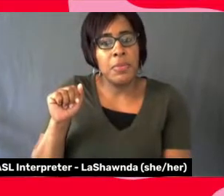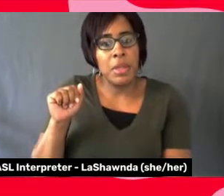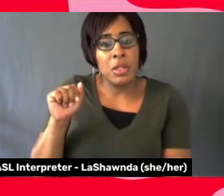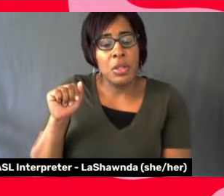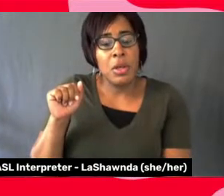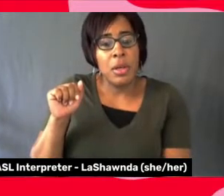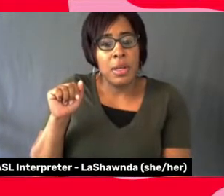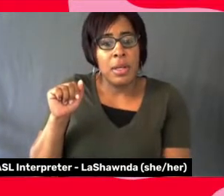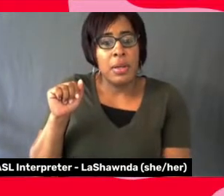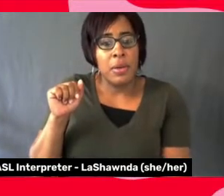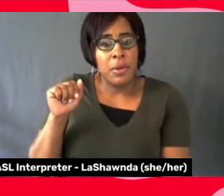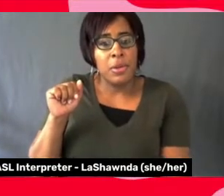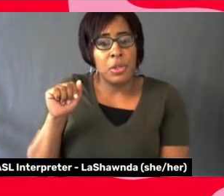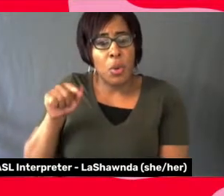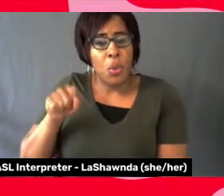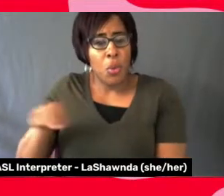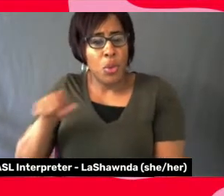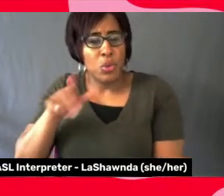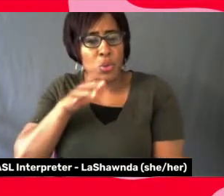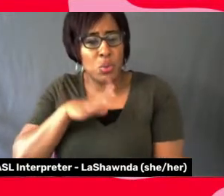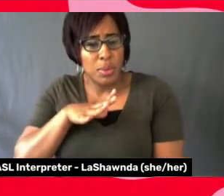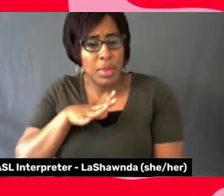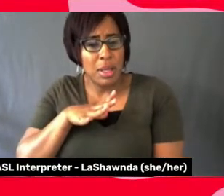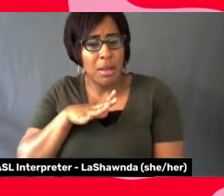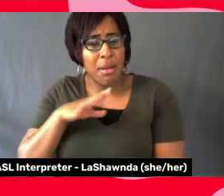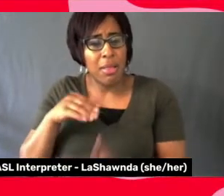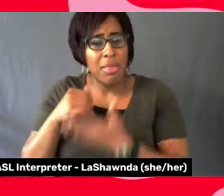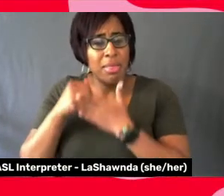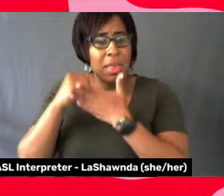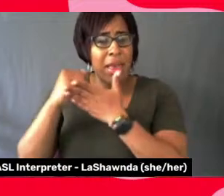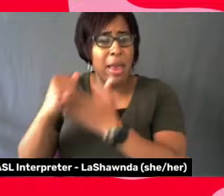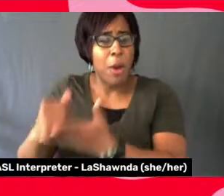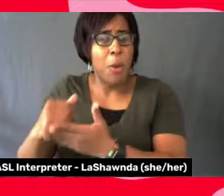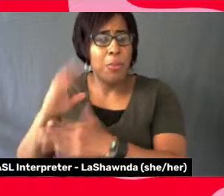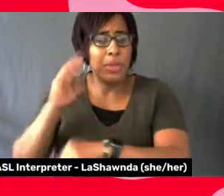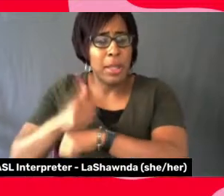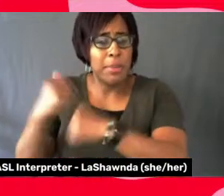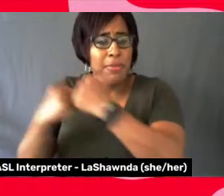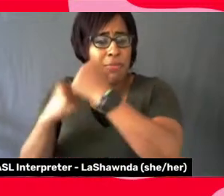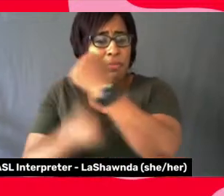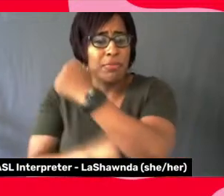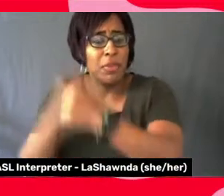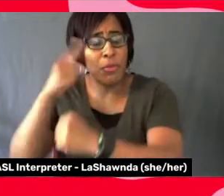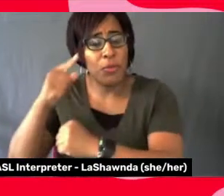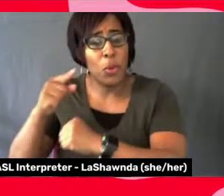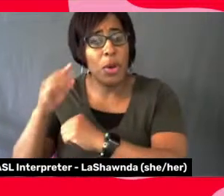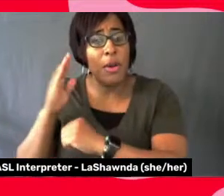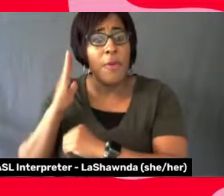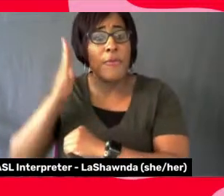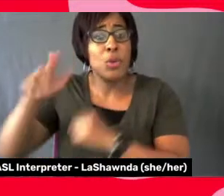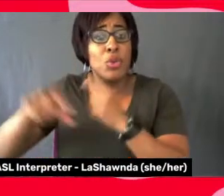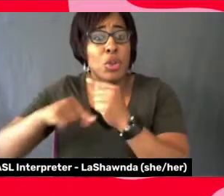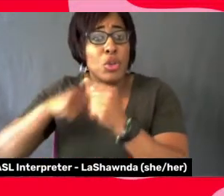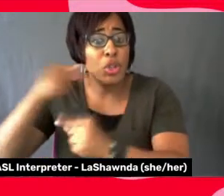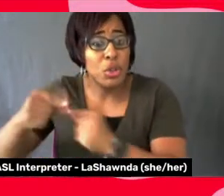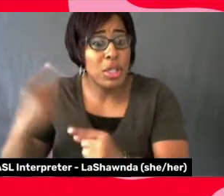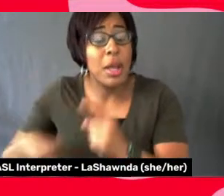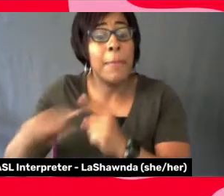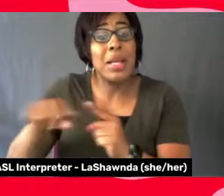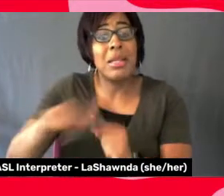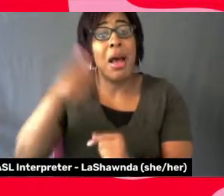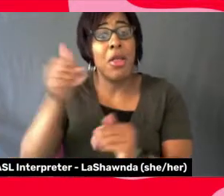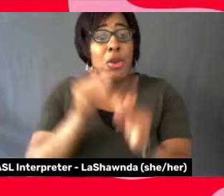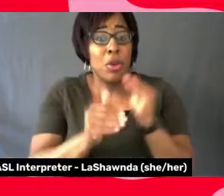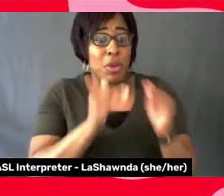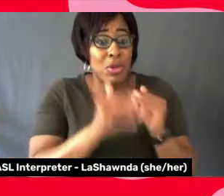doors, for subsequent generations, but also opened up the doors for other communities that are now fighting for